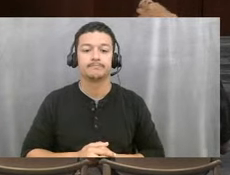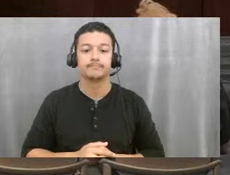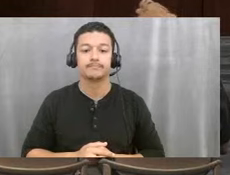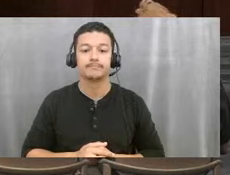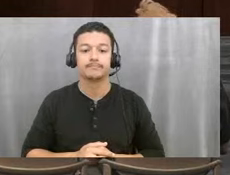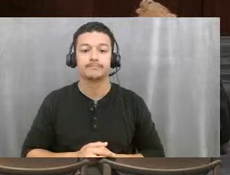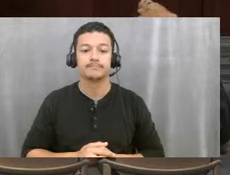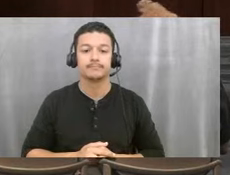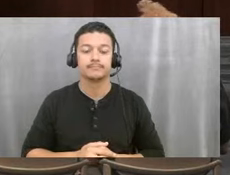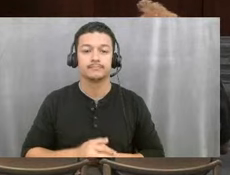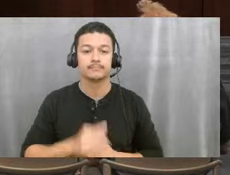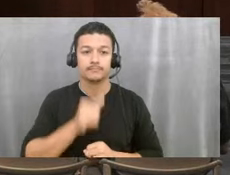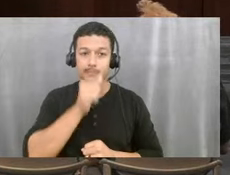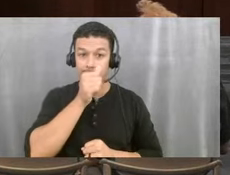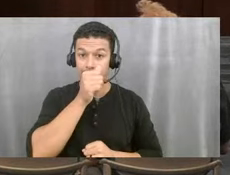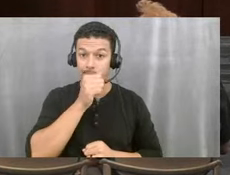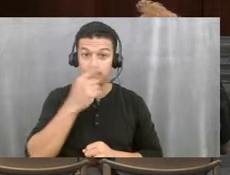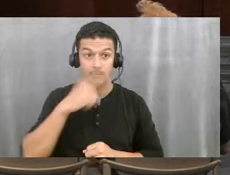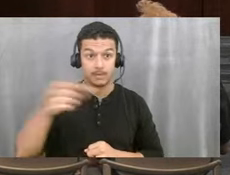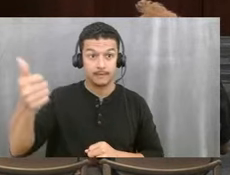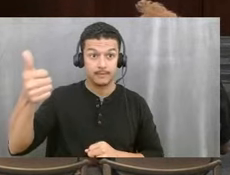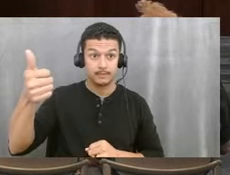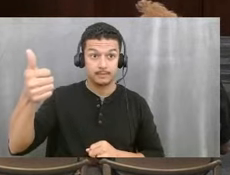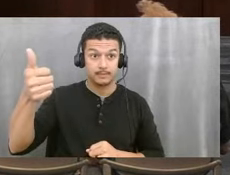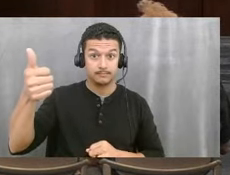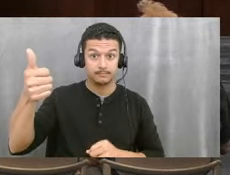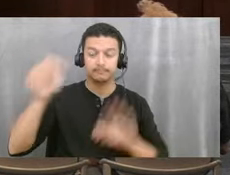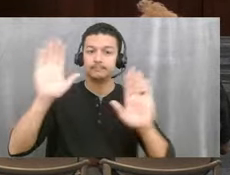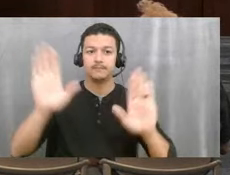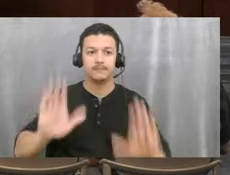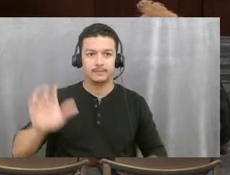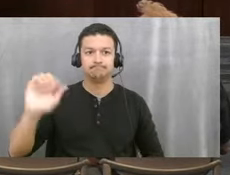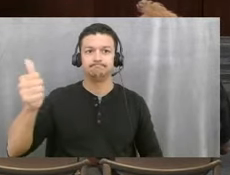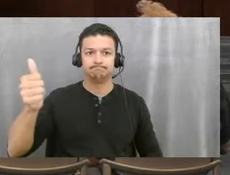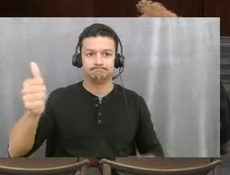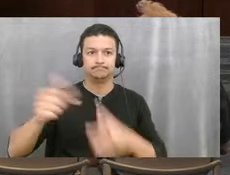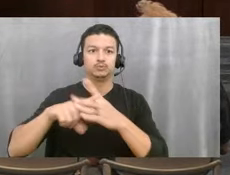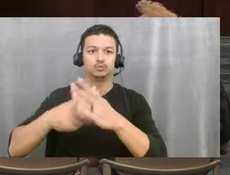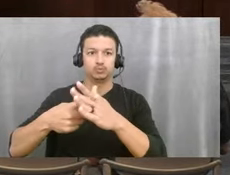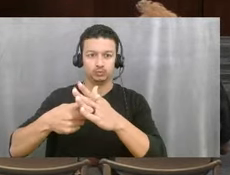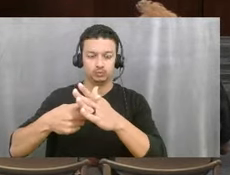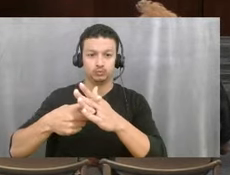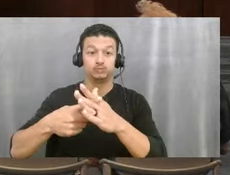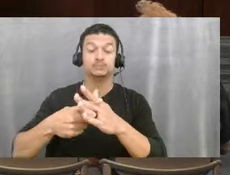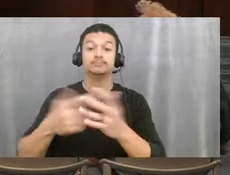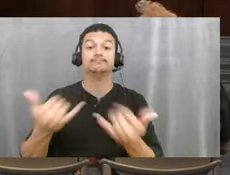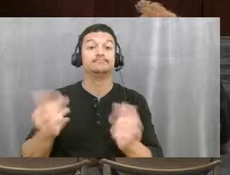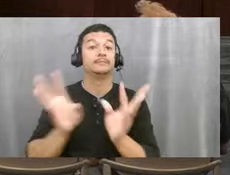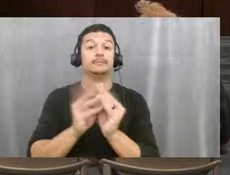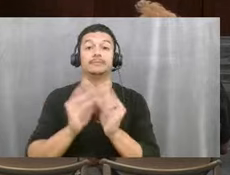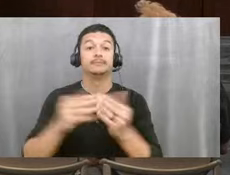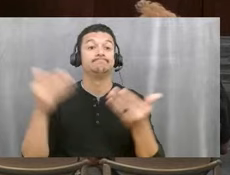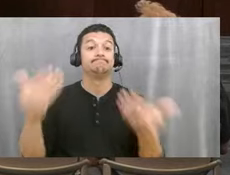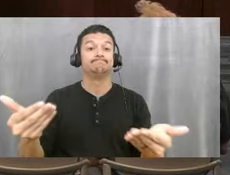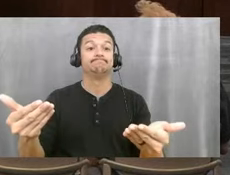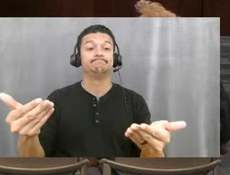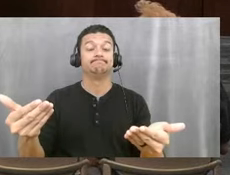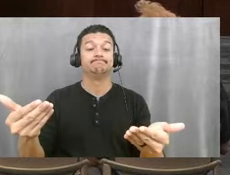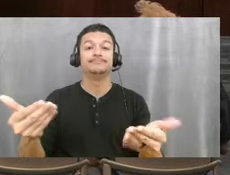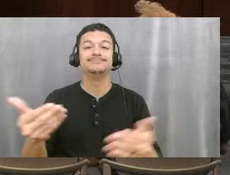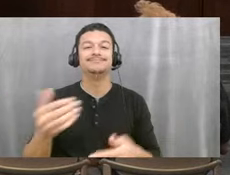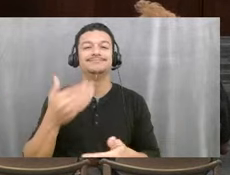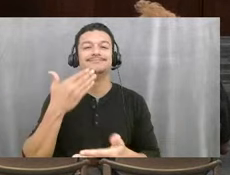Give me a thumbs up. That was a thumbs up. Fantastic. The broadcast has begun. This meeting is called to order. Good evening, everyone,